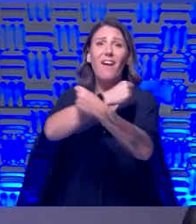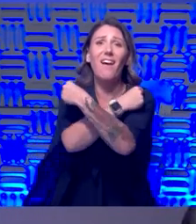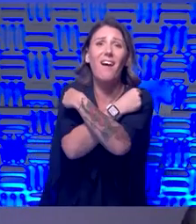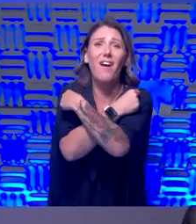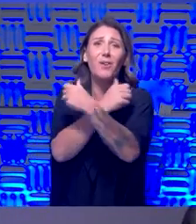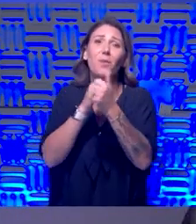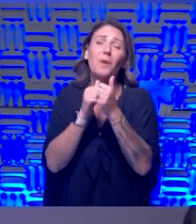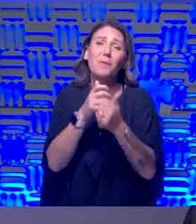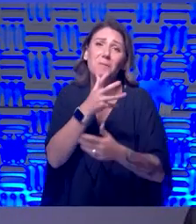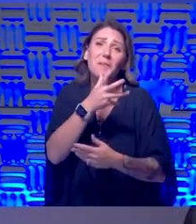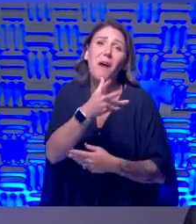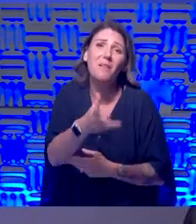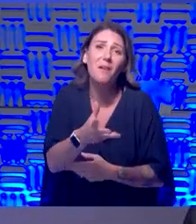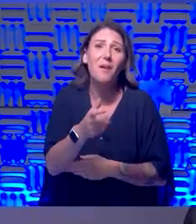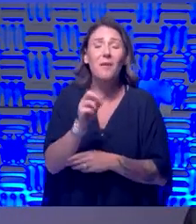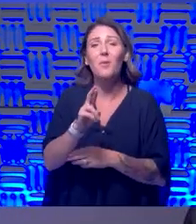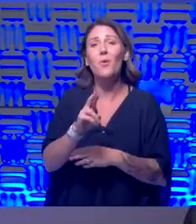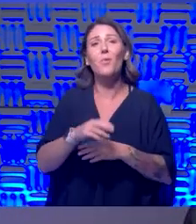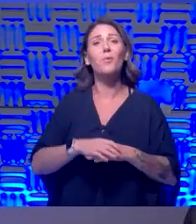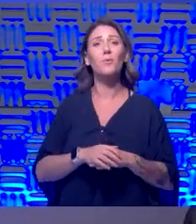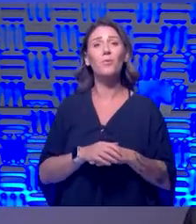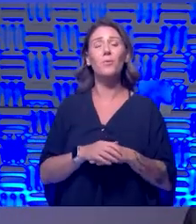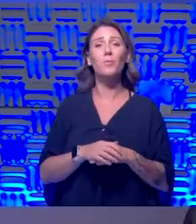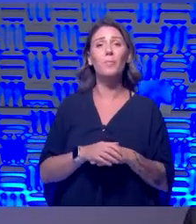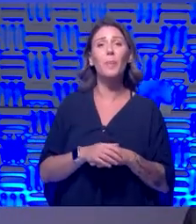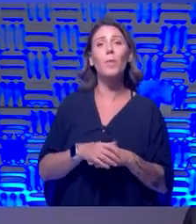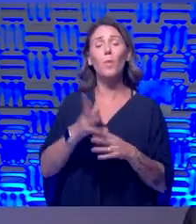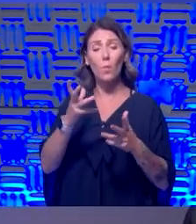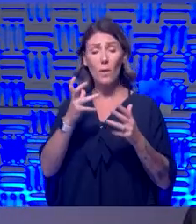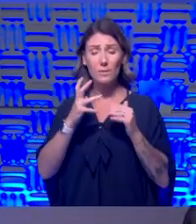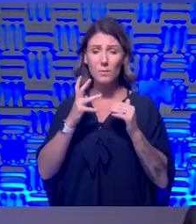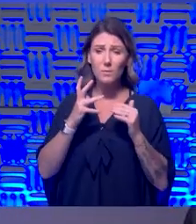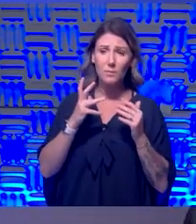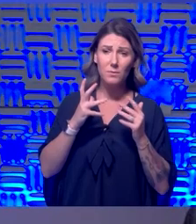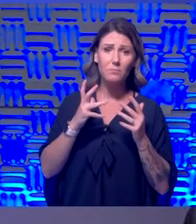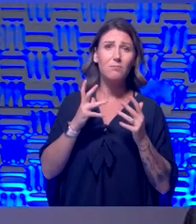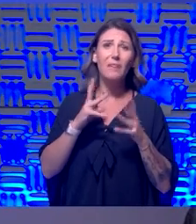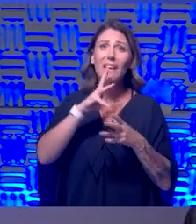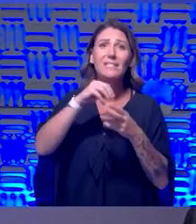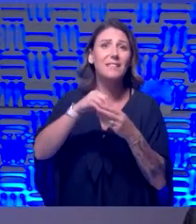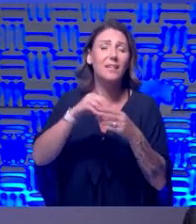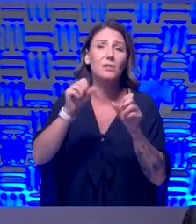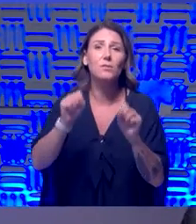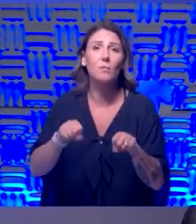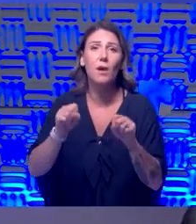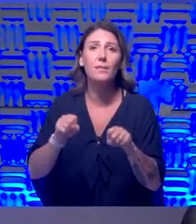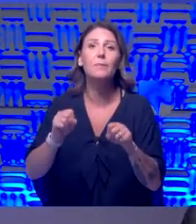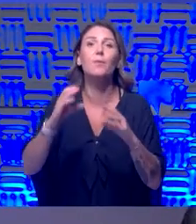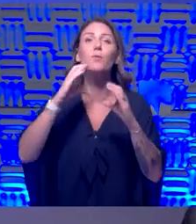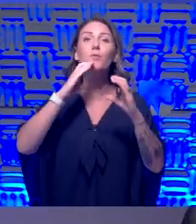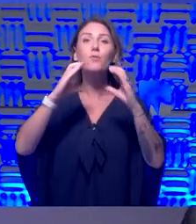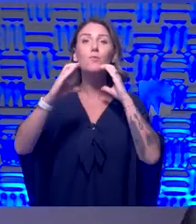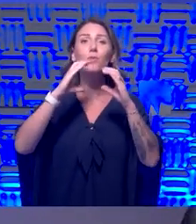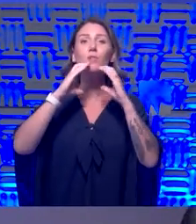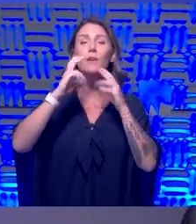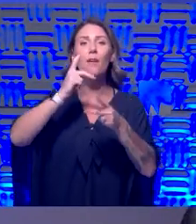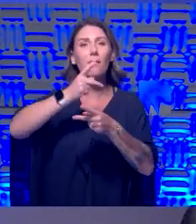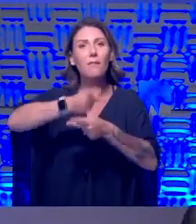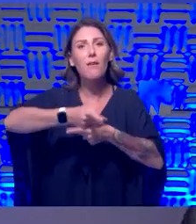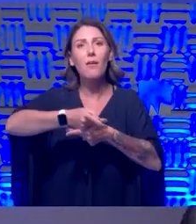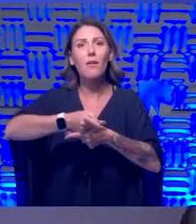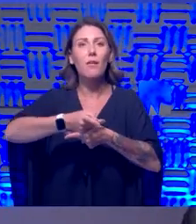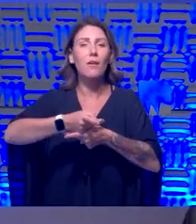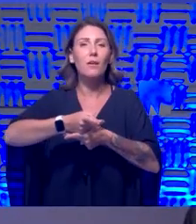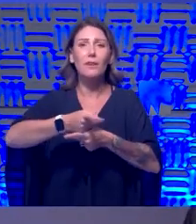Nana or whoever. Um, you know, you, you want to at least still be as engaged as possible, communicate the caring, um,